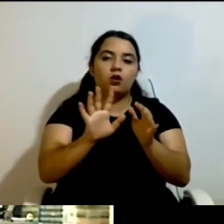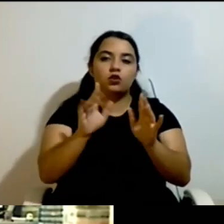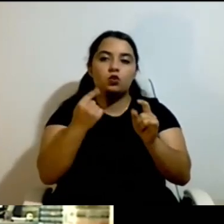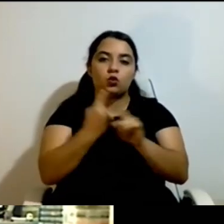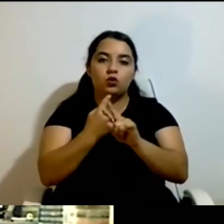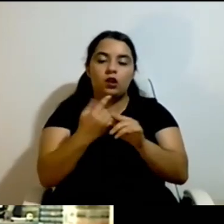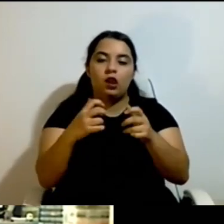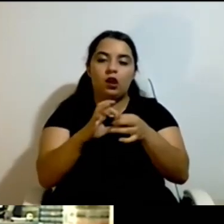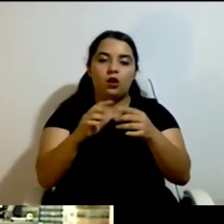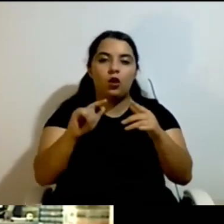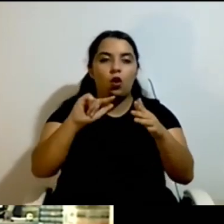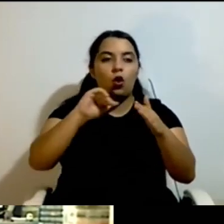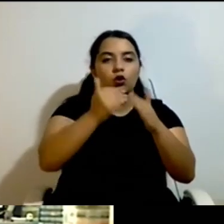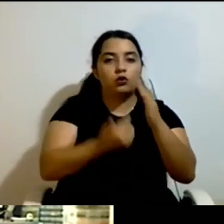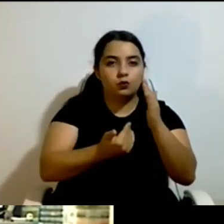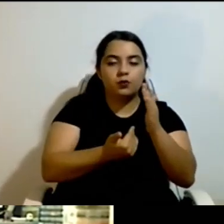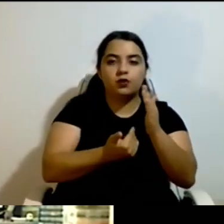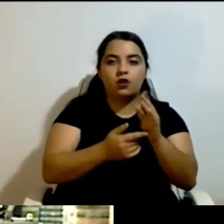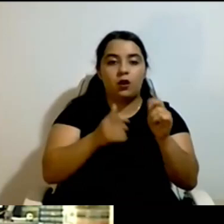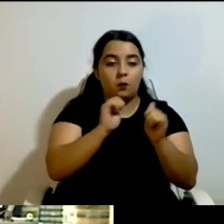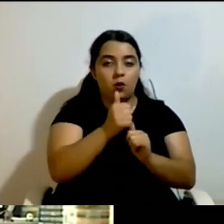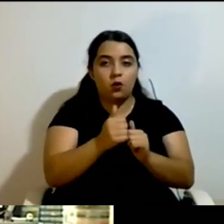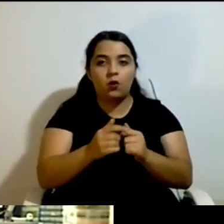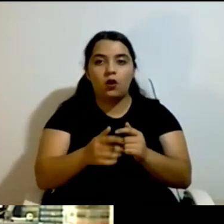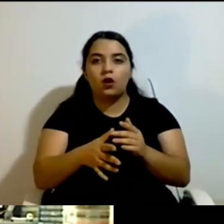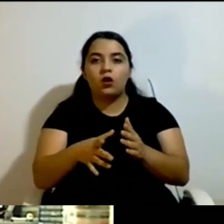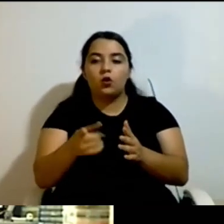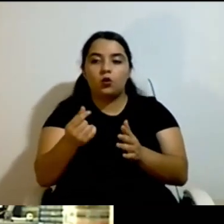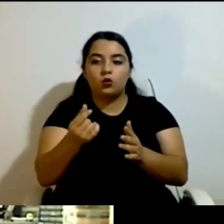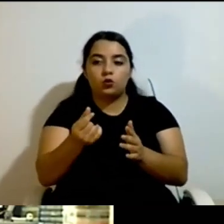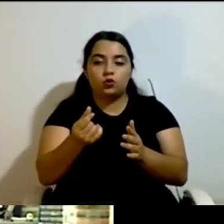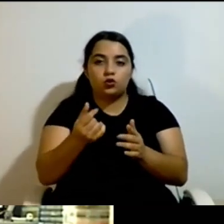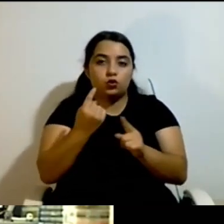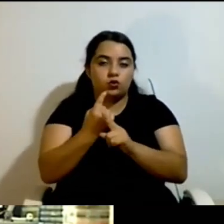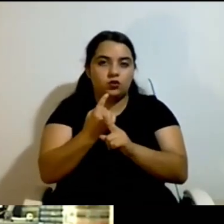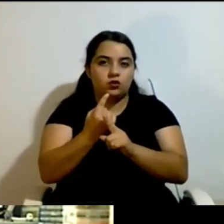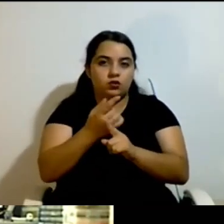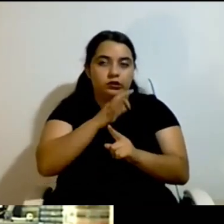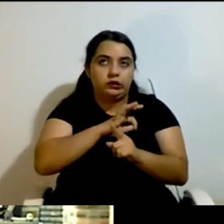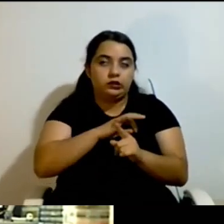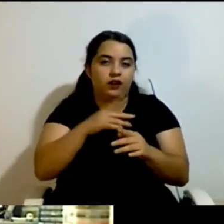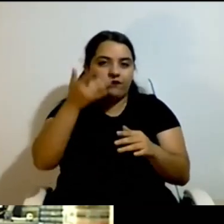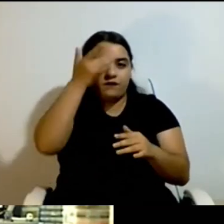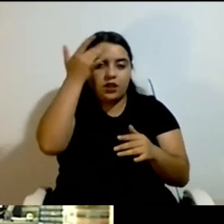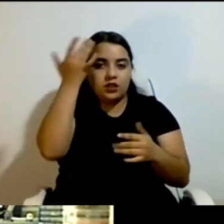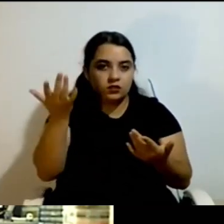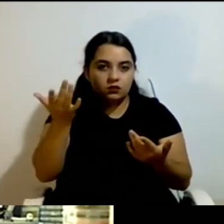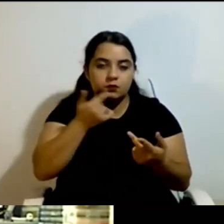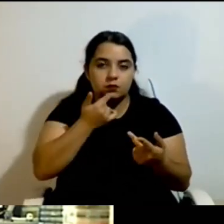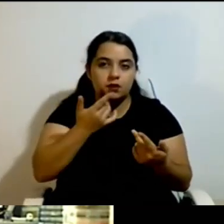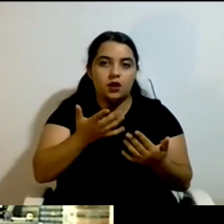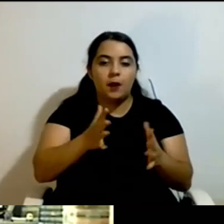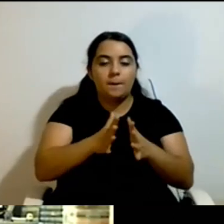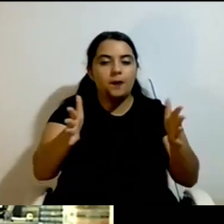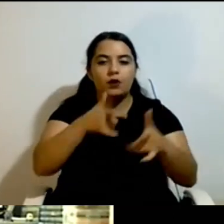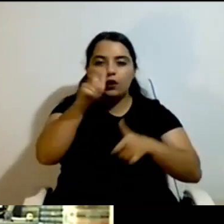to understand. And so most people managed quite well. More problems we had with parents, as I